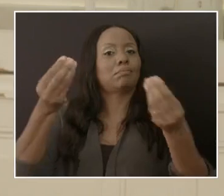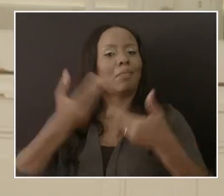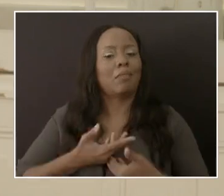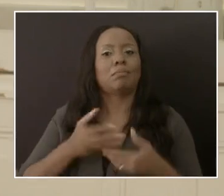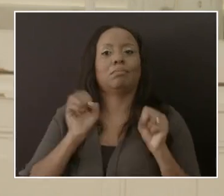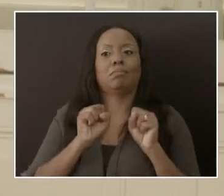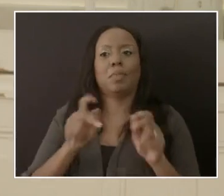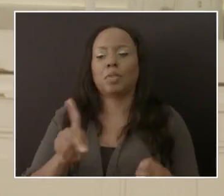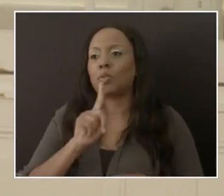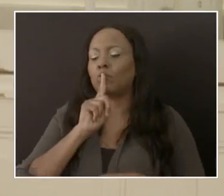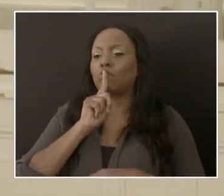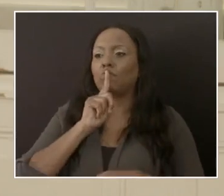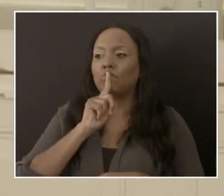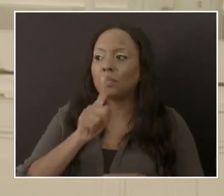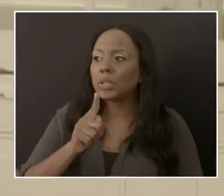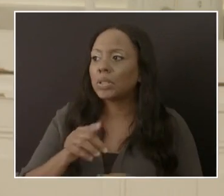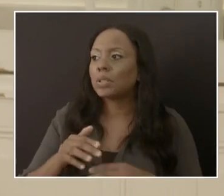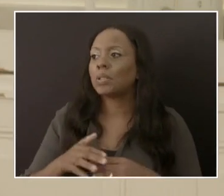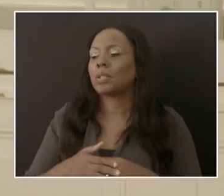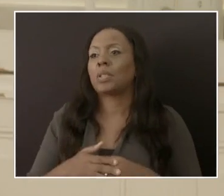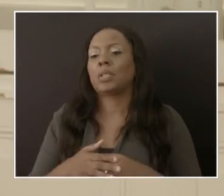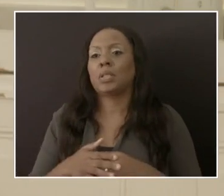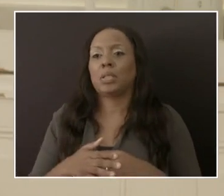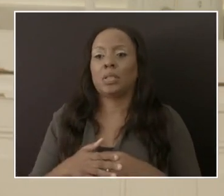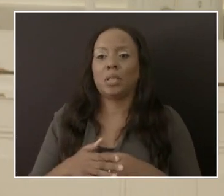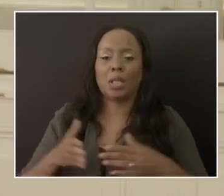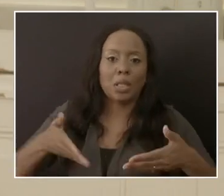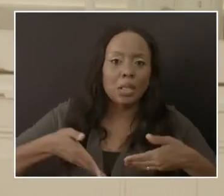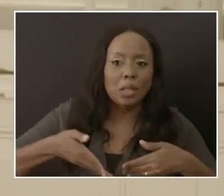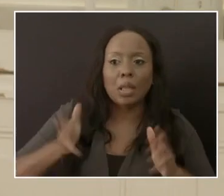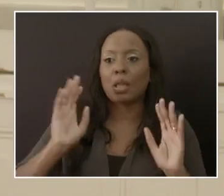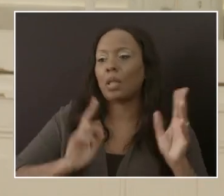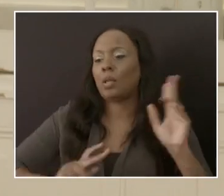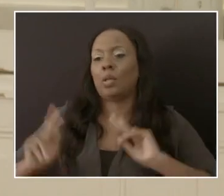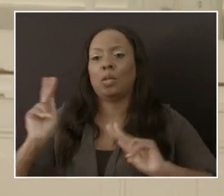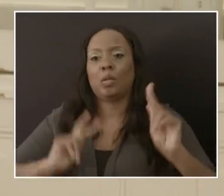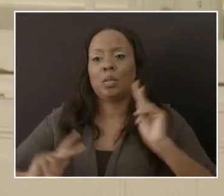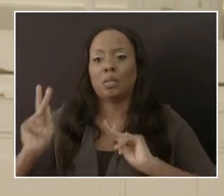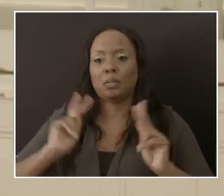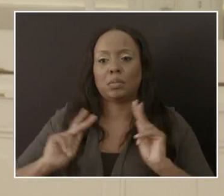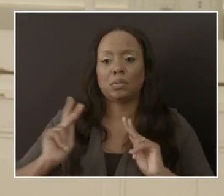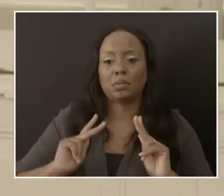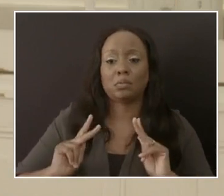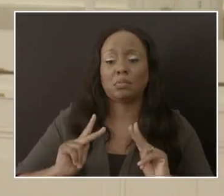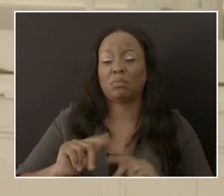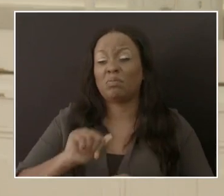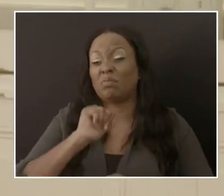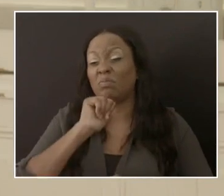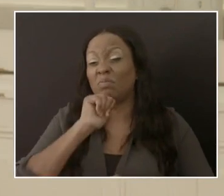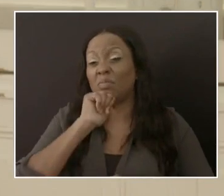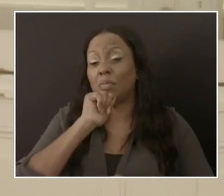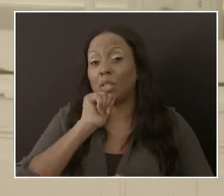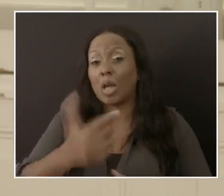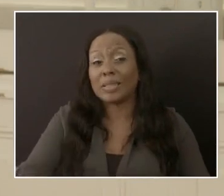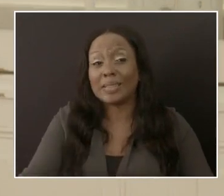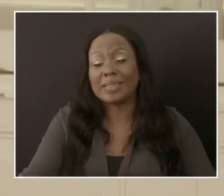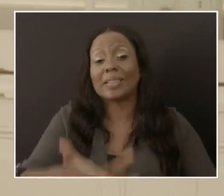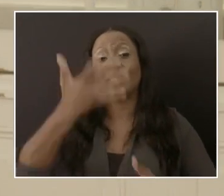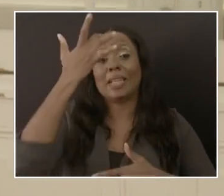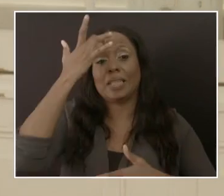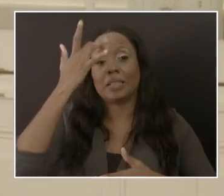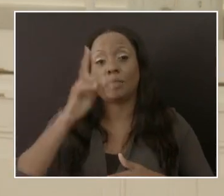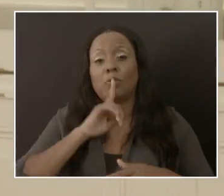to expand, to allow persons who are not as critical to be managed in those